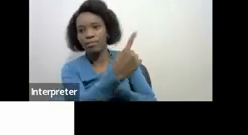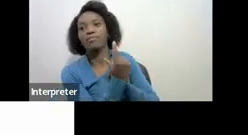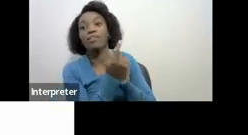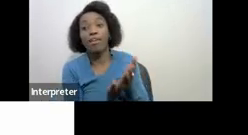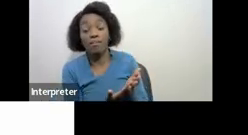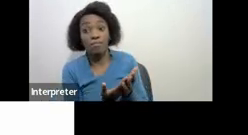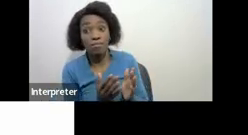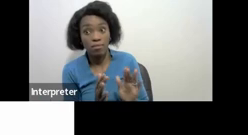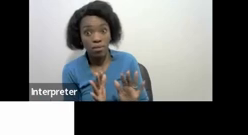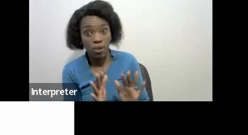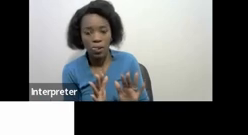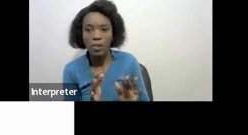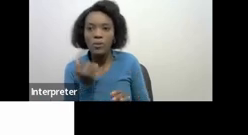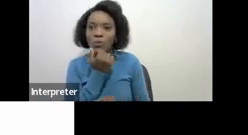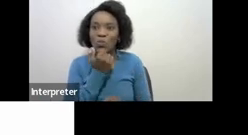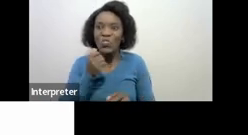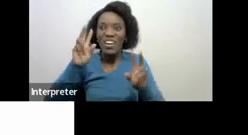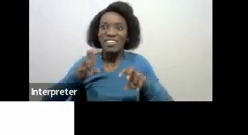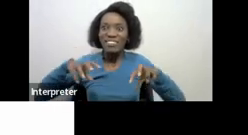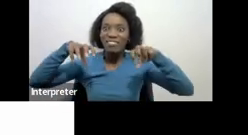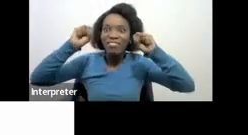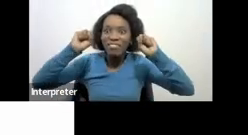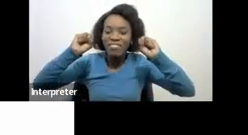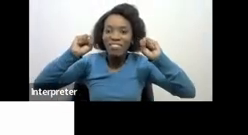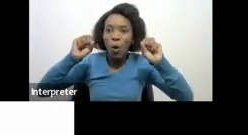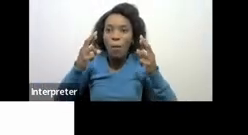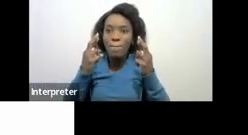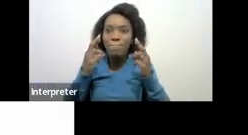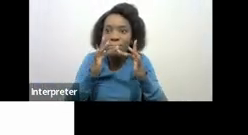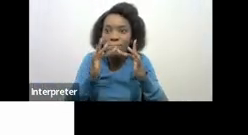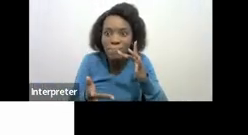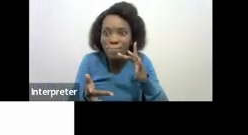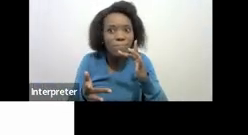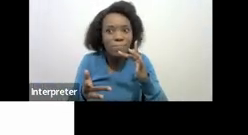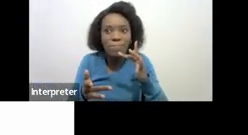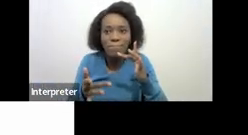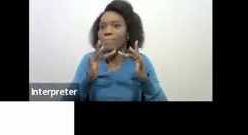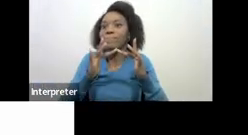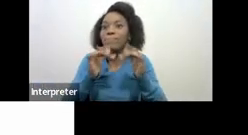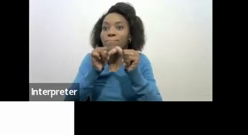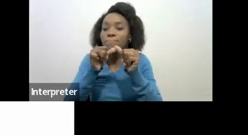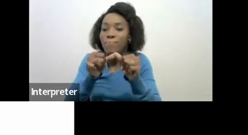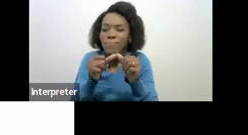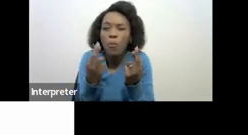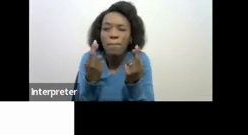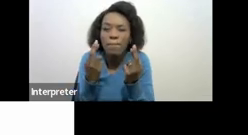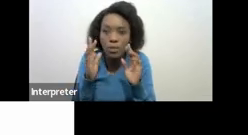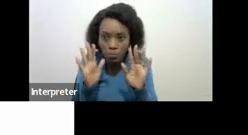I've got a load shading let's hope my network will not drop let me continue as I speak to you